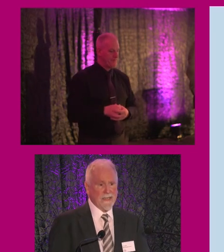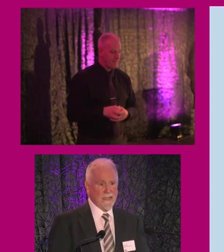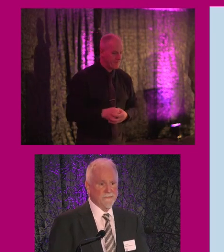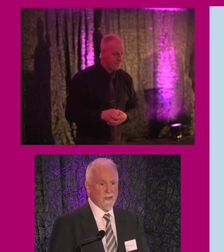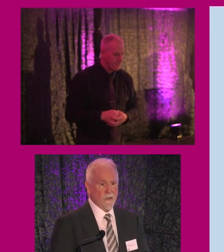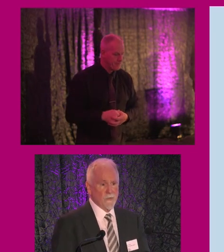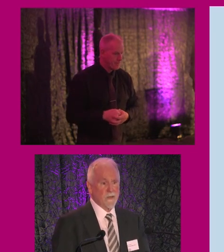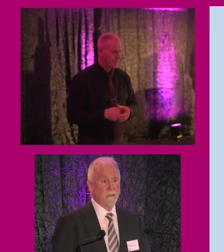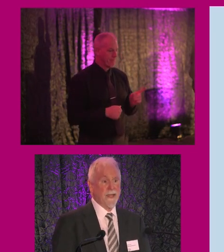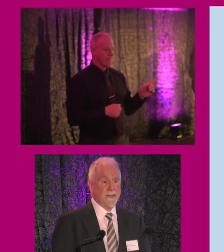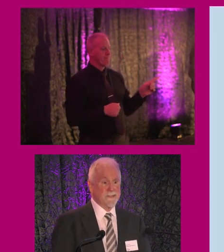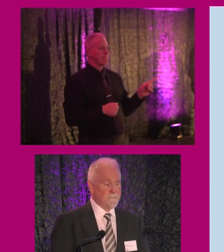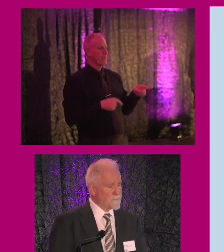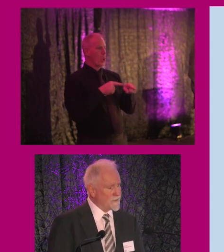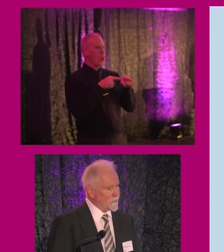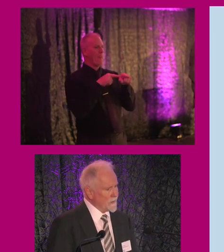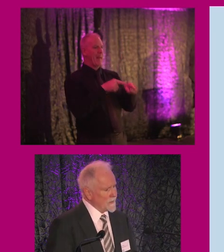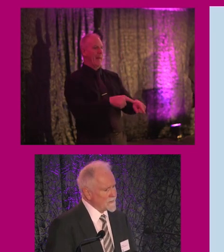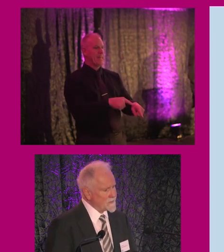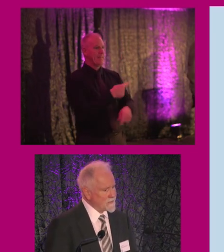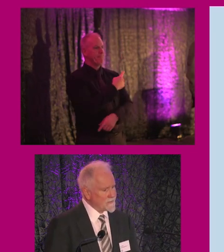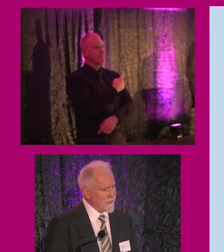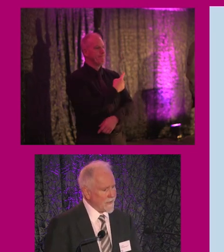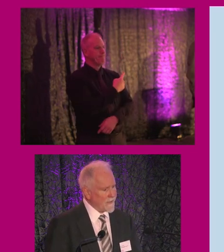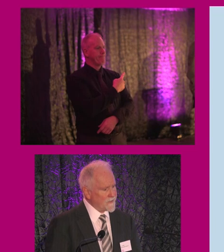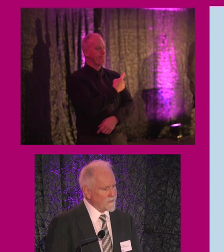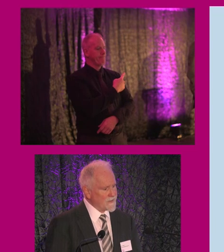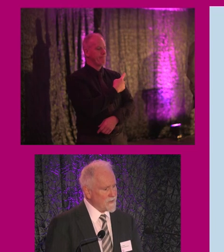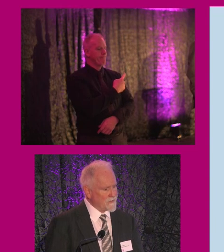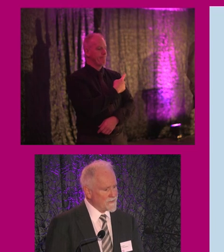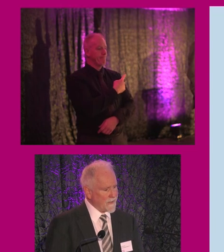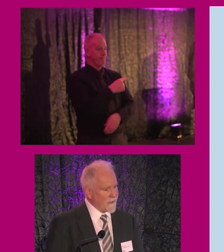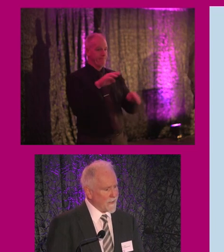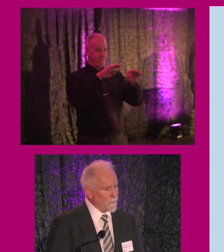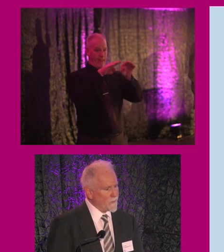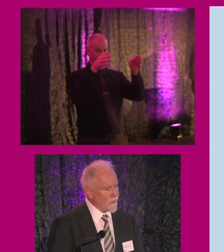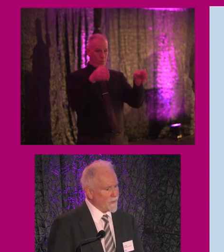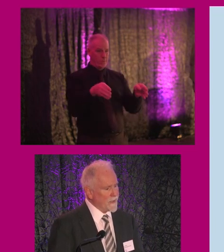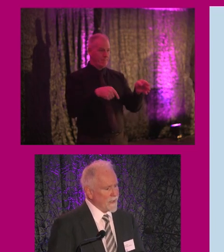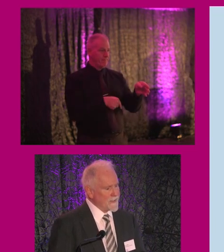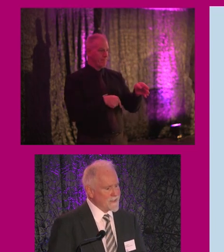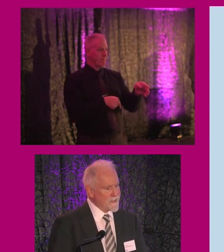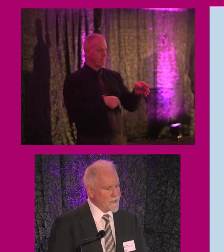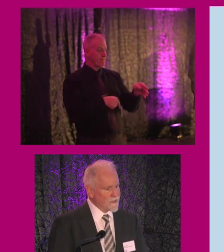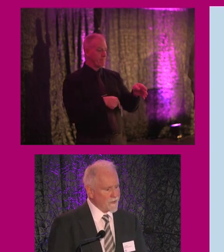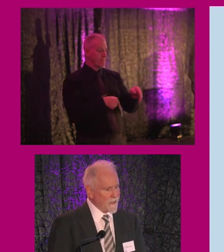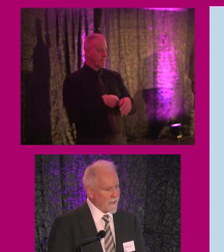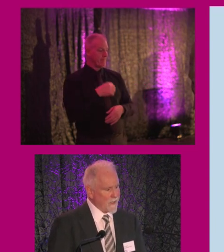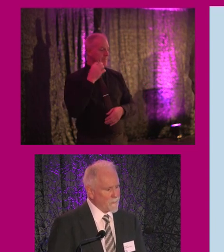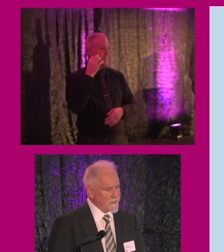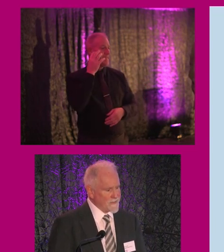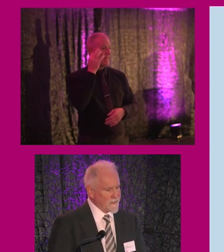blindly follow compliance. So this is a tourist house where a teenager